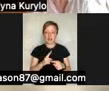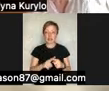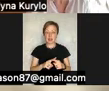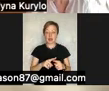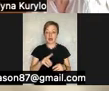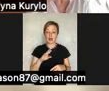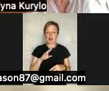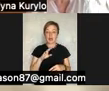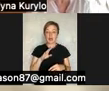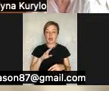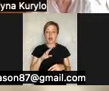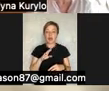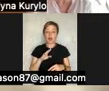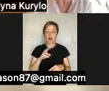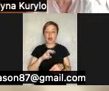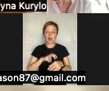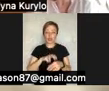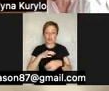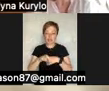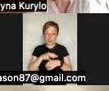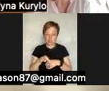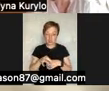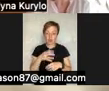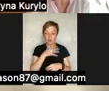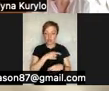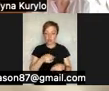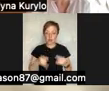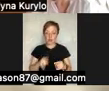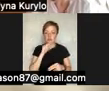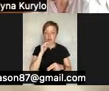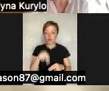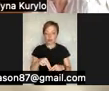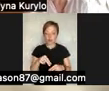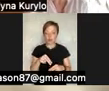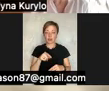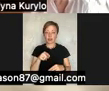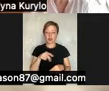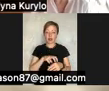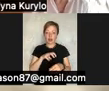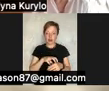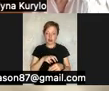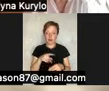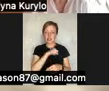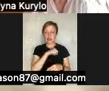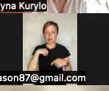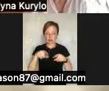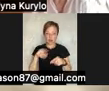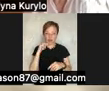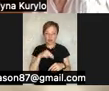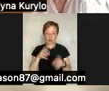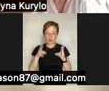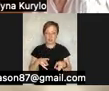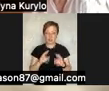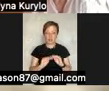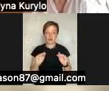the barriers are for the women. So mostly this is the obstetricians,